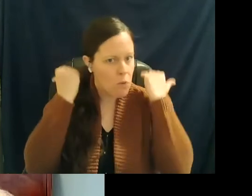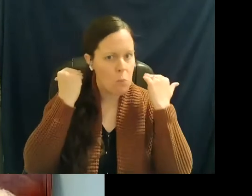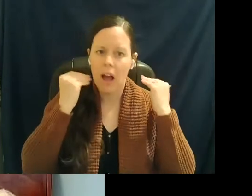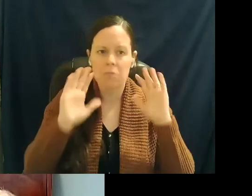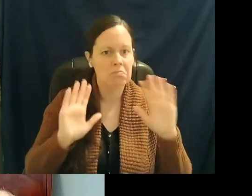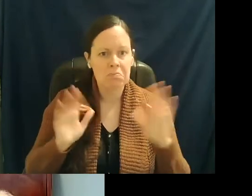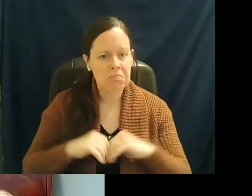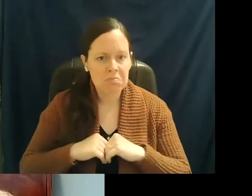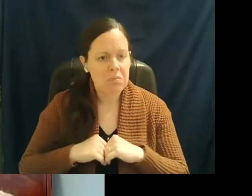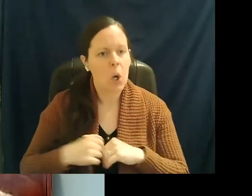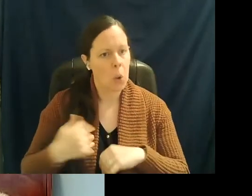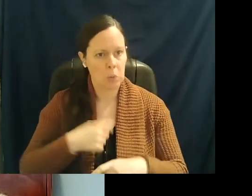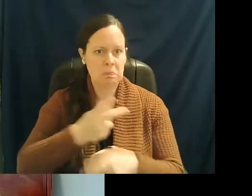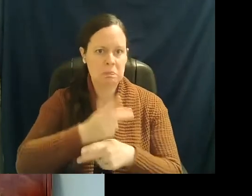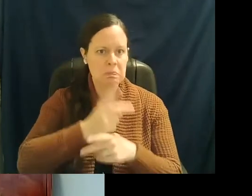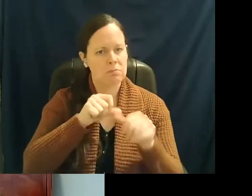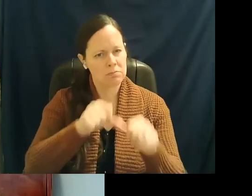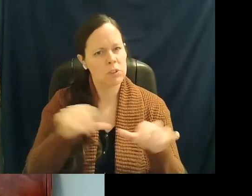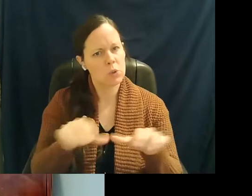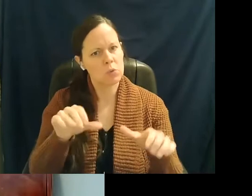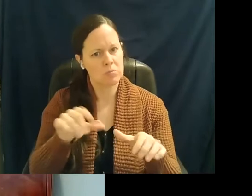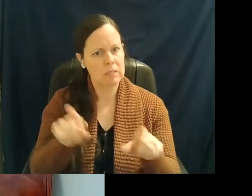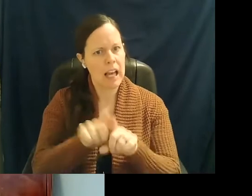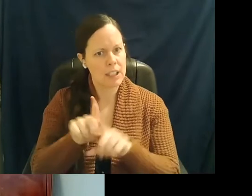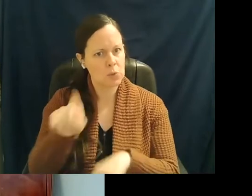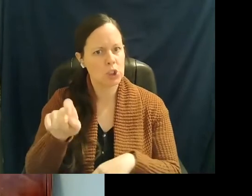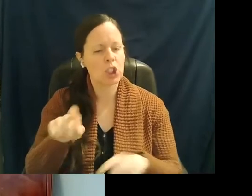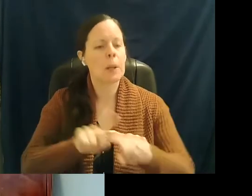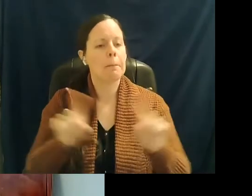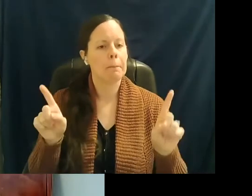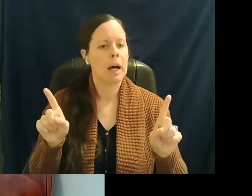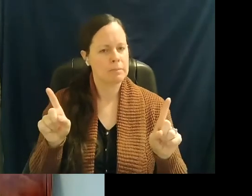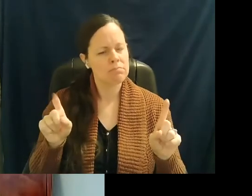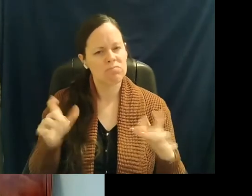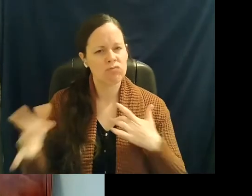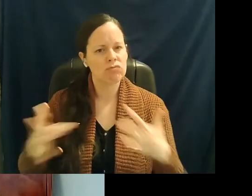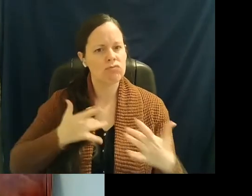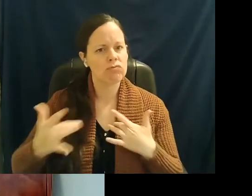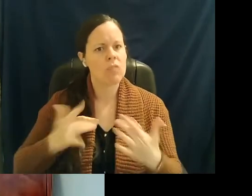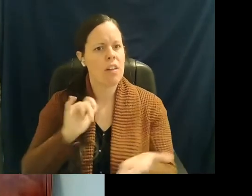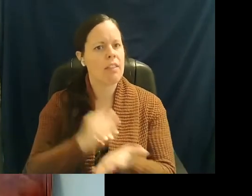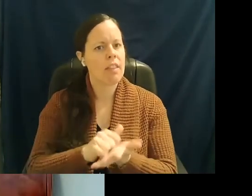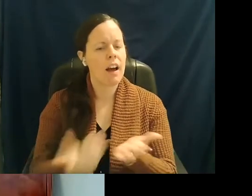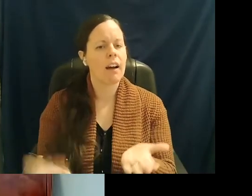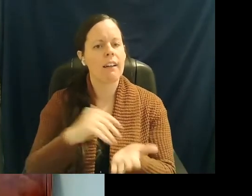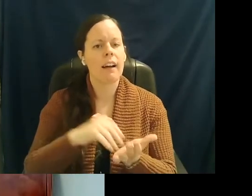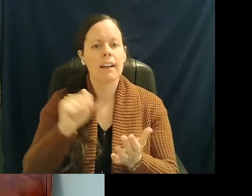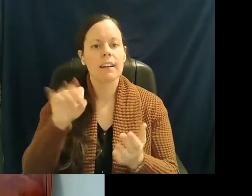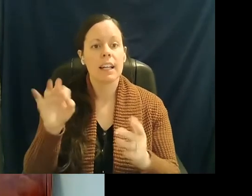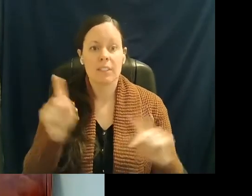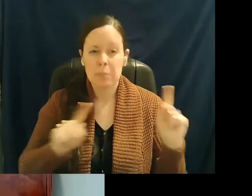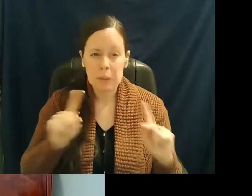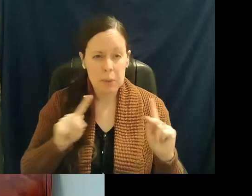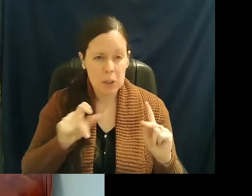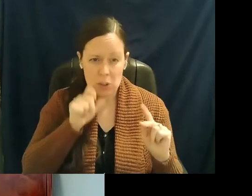we're maintaining like we should, but then, you know, you get concerned that, you know, again, if people aren't, don't keep vigilant,